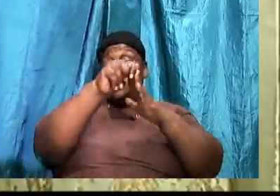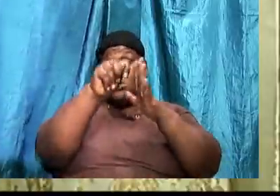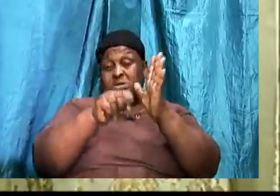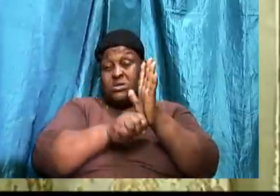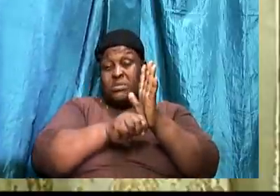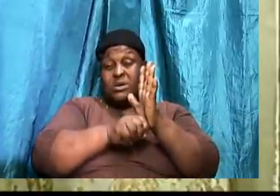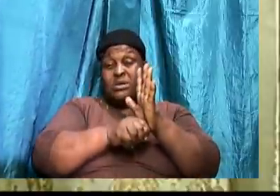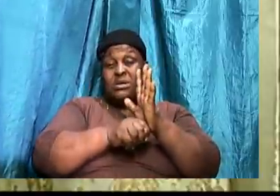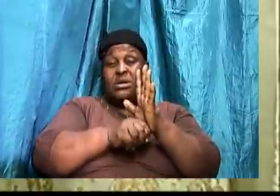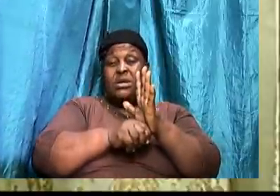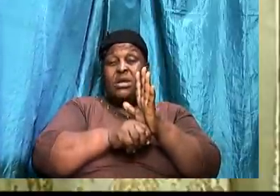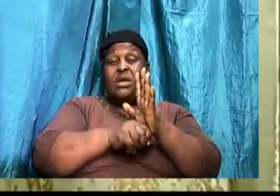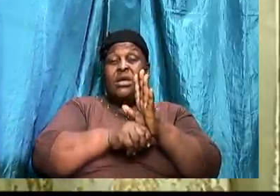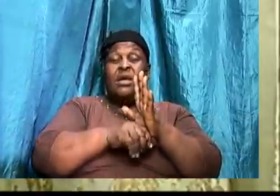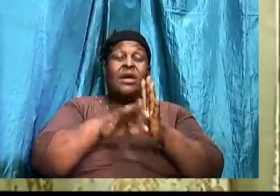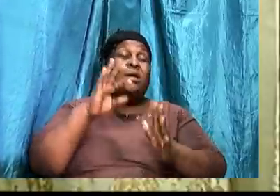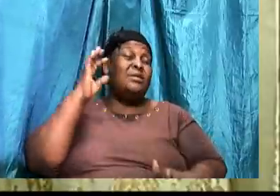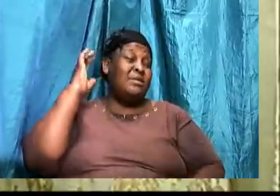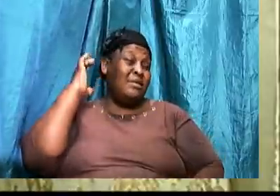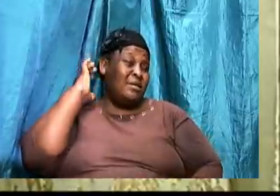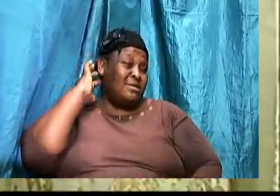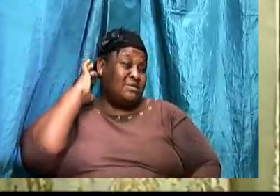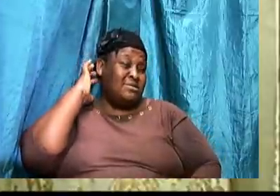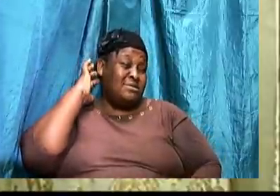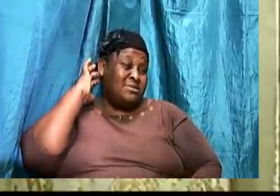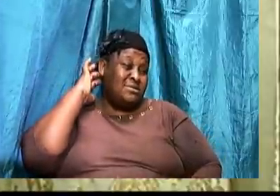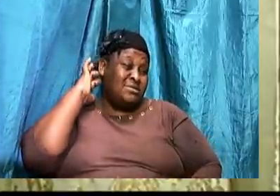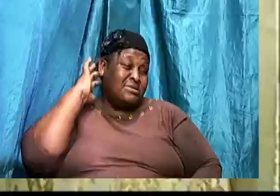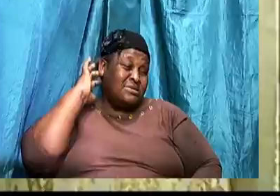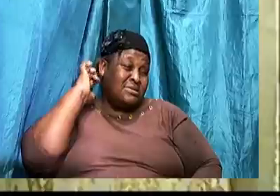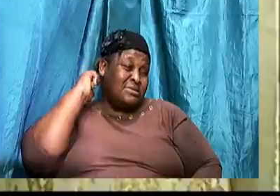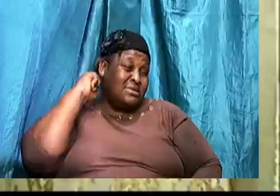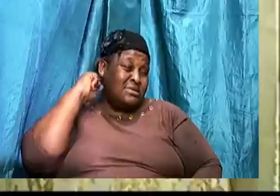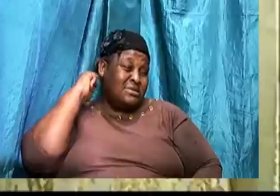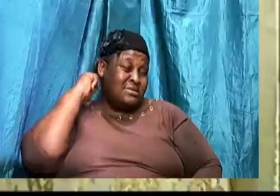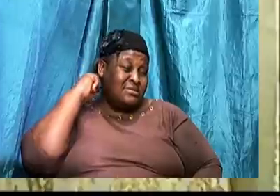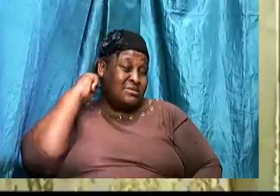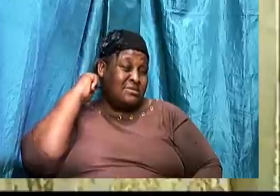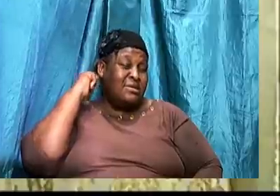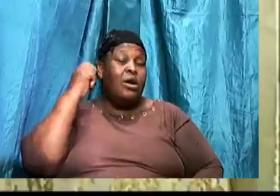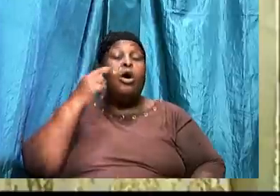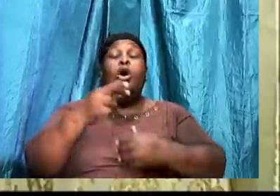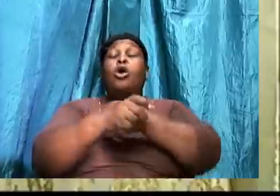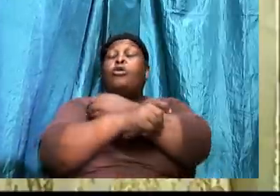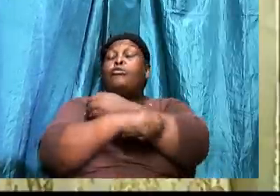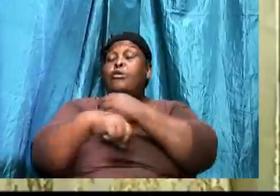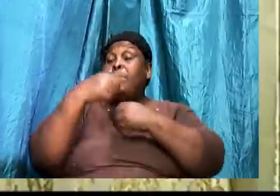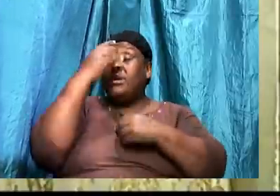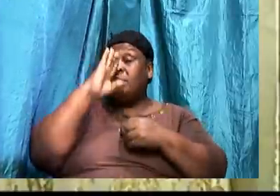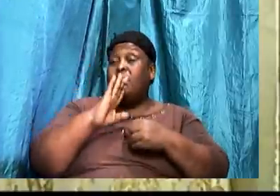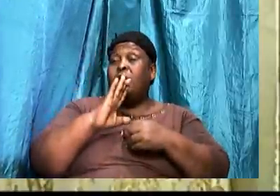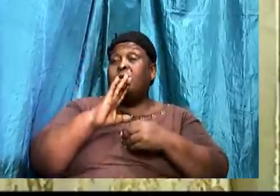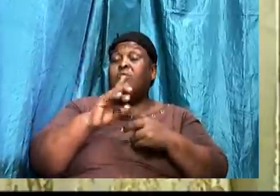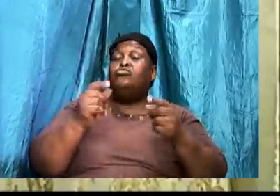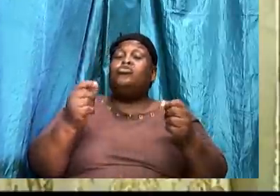And it is considered robbing God. If you do it in the New Testament.